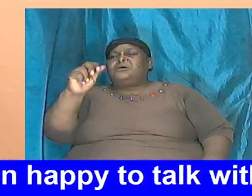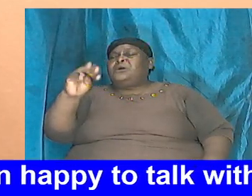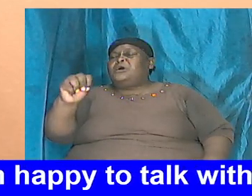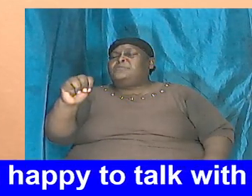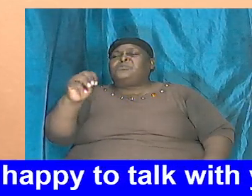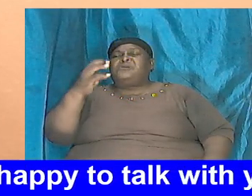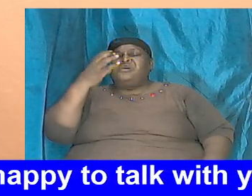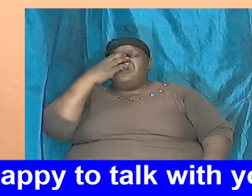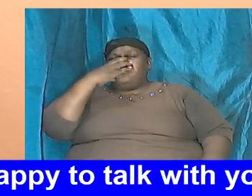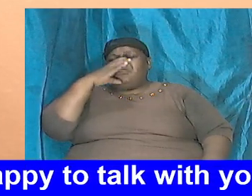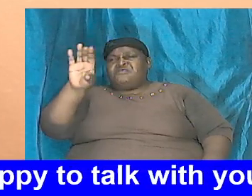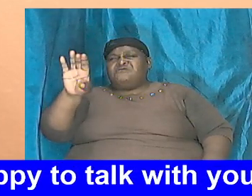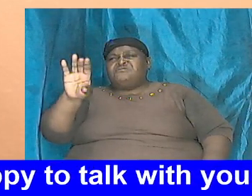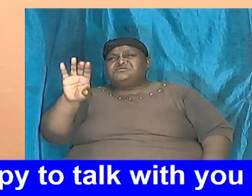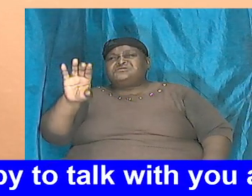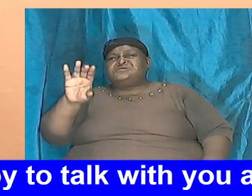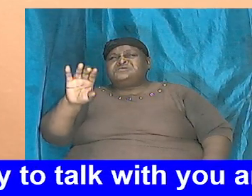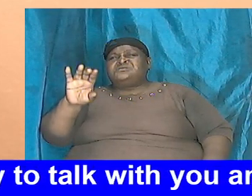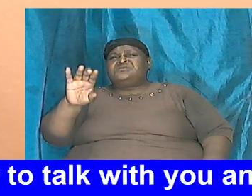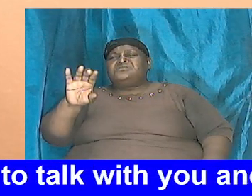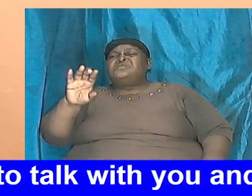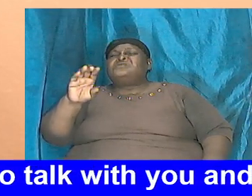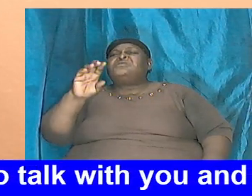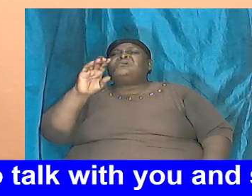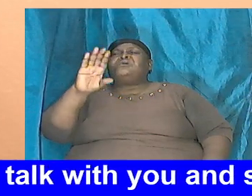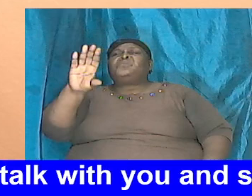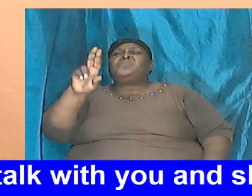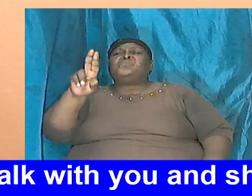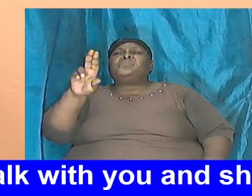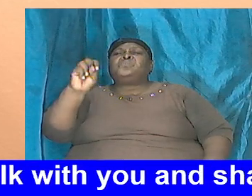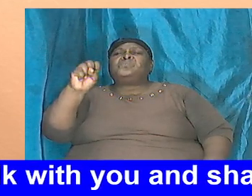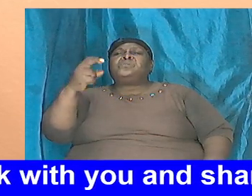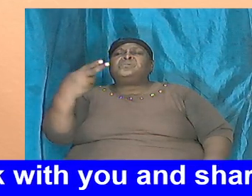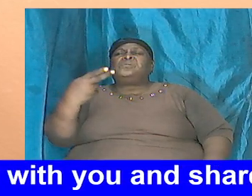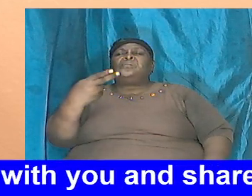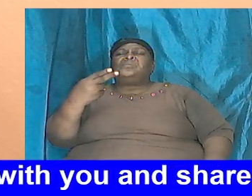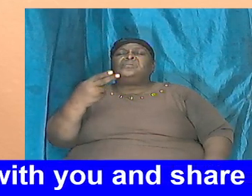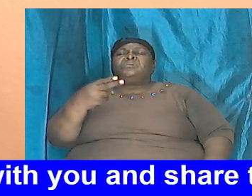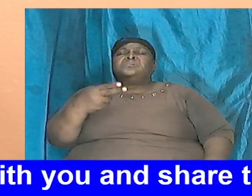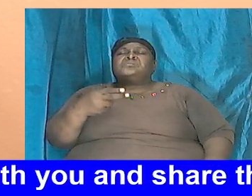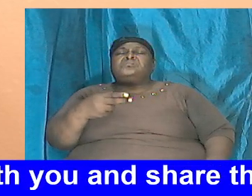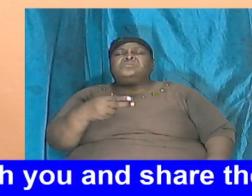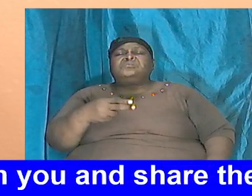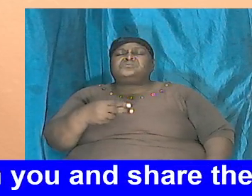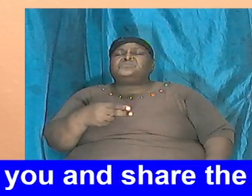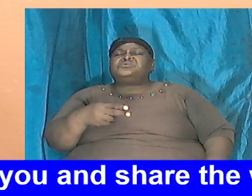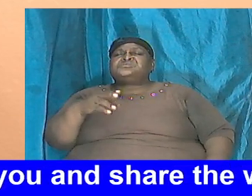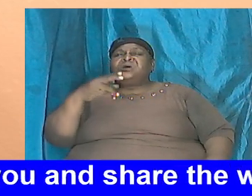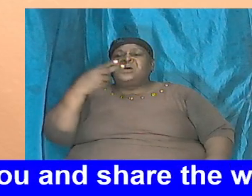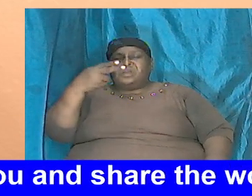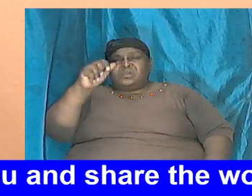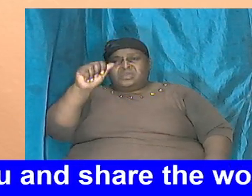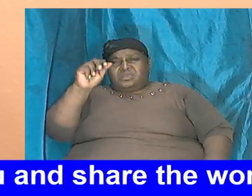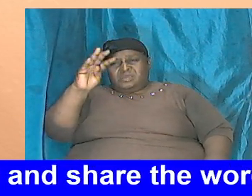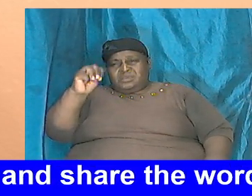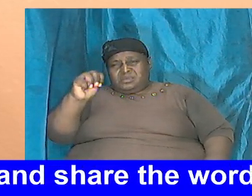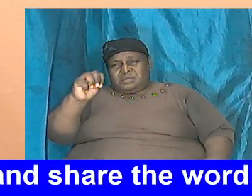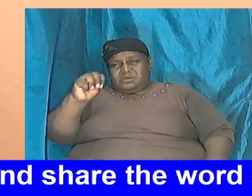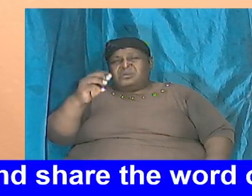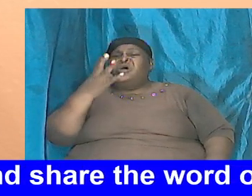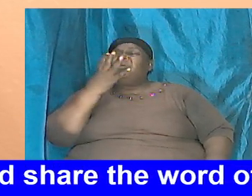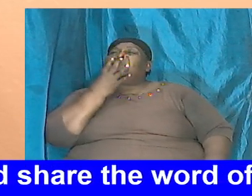nor did Noah curse his son Ham it was Ham's son Noah's grandson